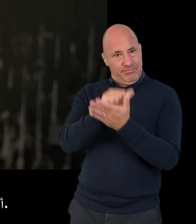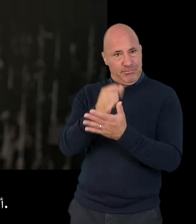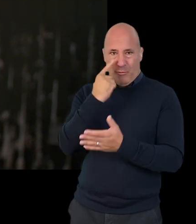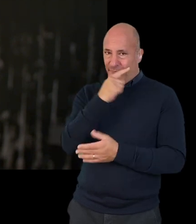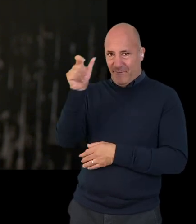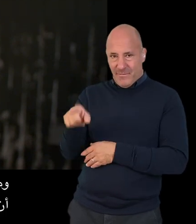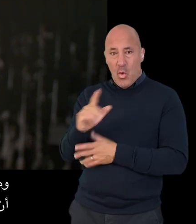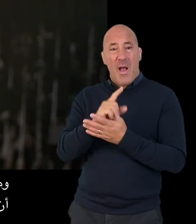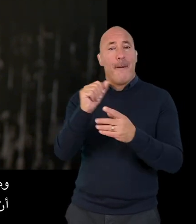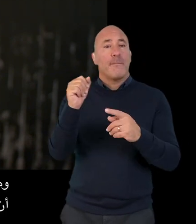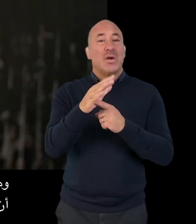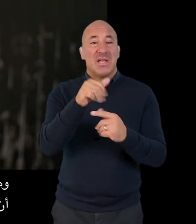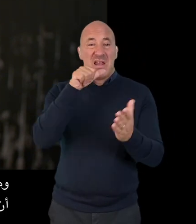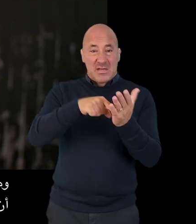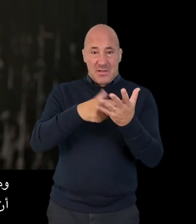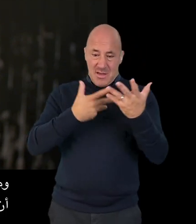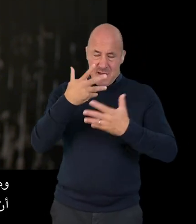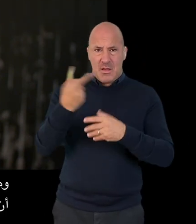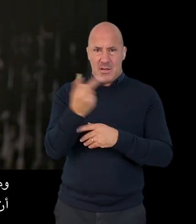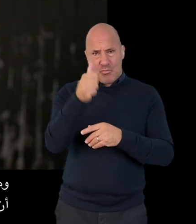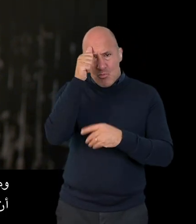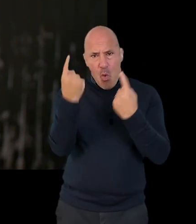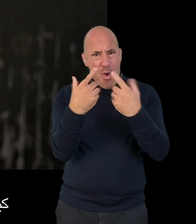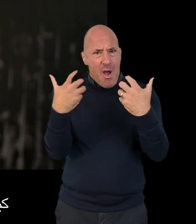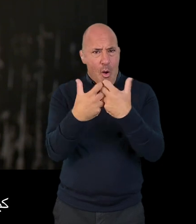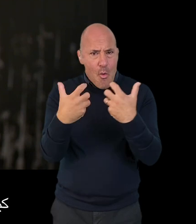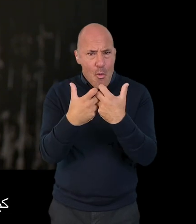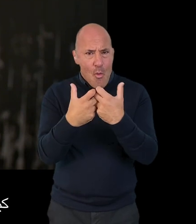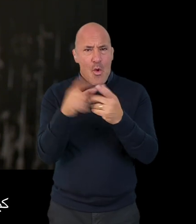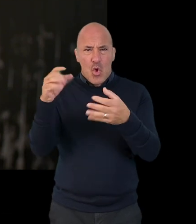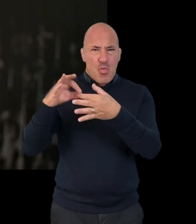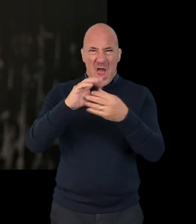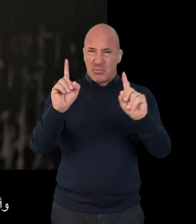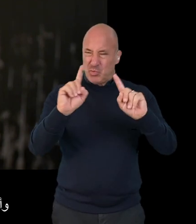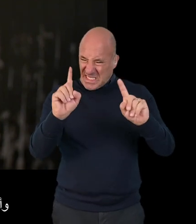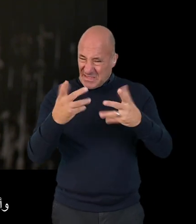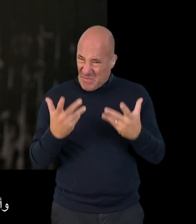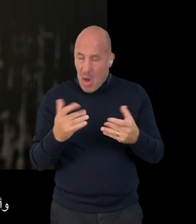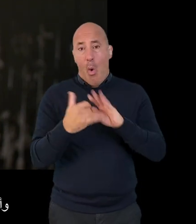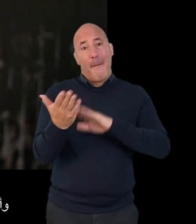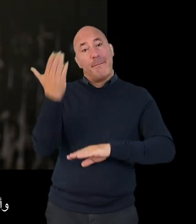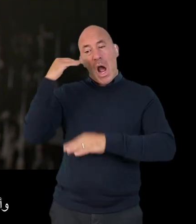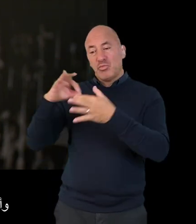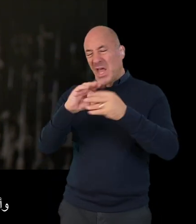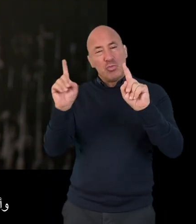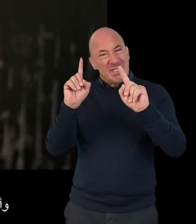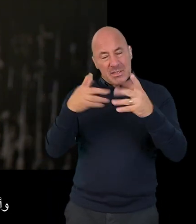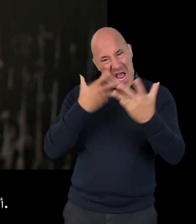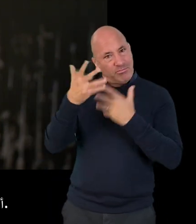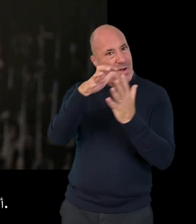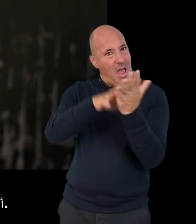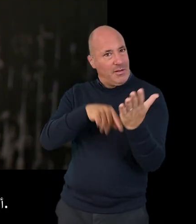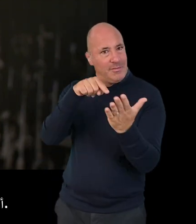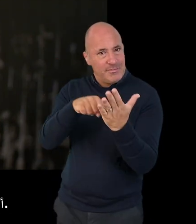evidence and it is also important that the letter describes how do you know each other and give details of your relationship